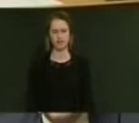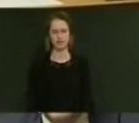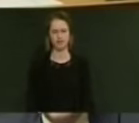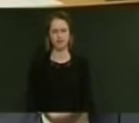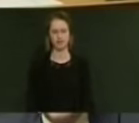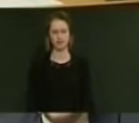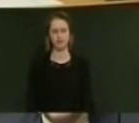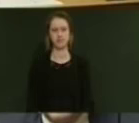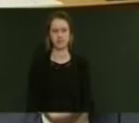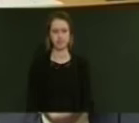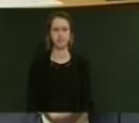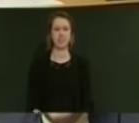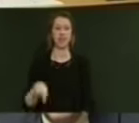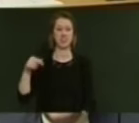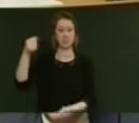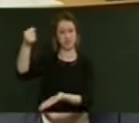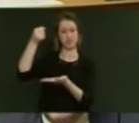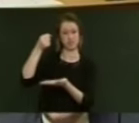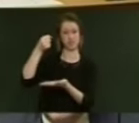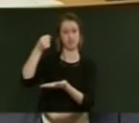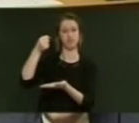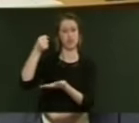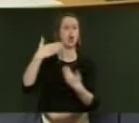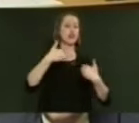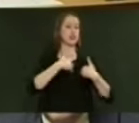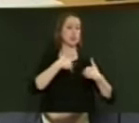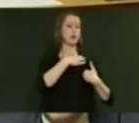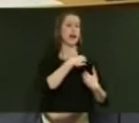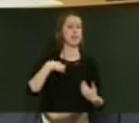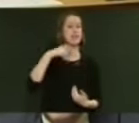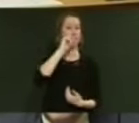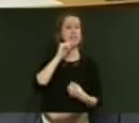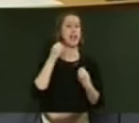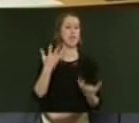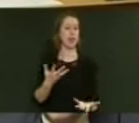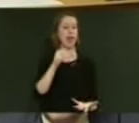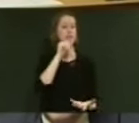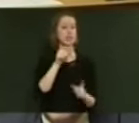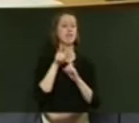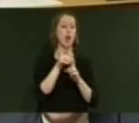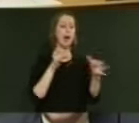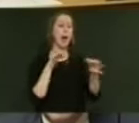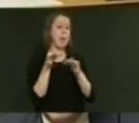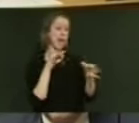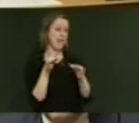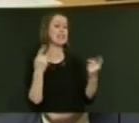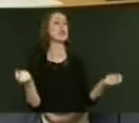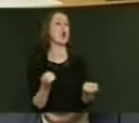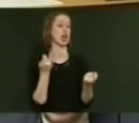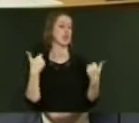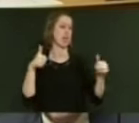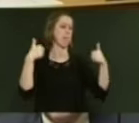This is the kind of Budget a responsible Government can deliver when it is following a plan that is working.